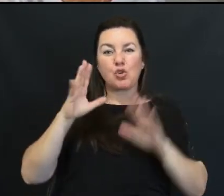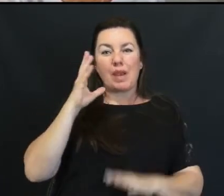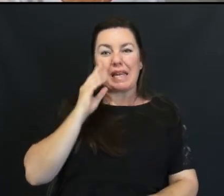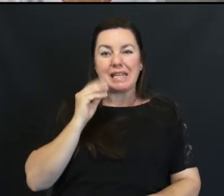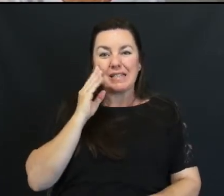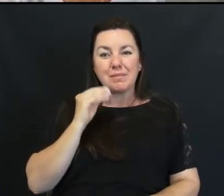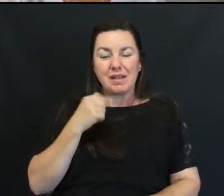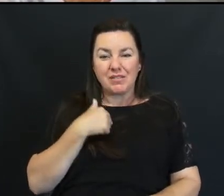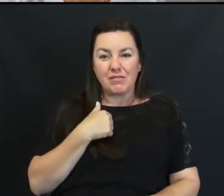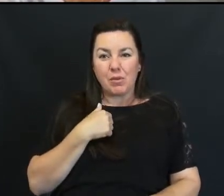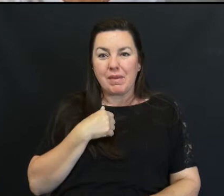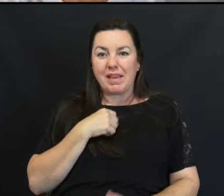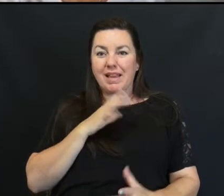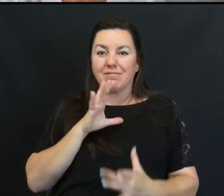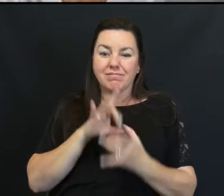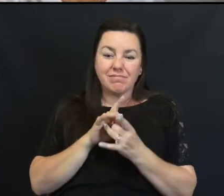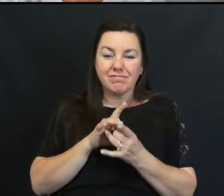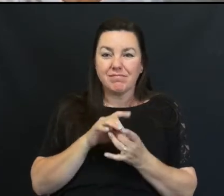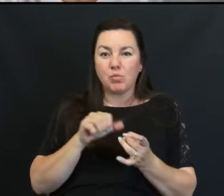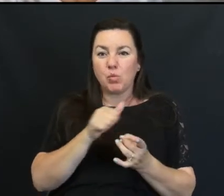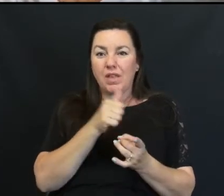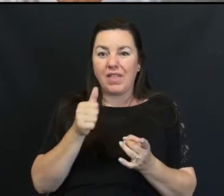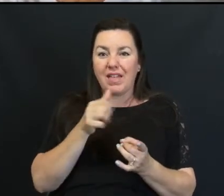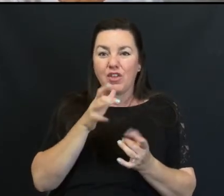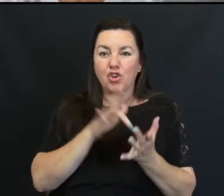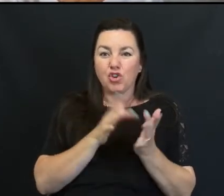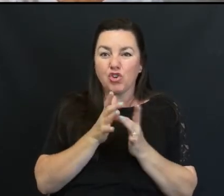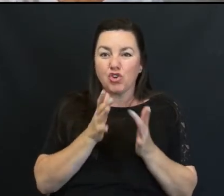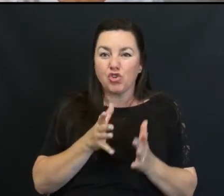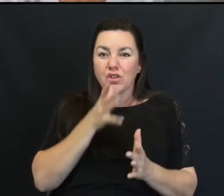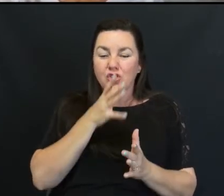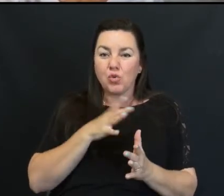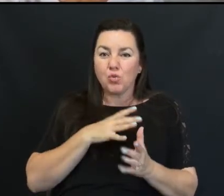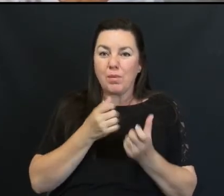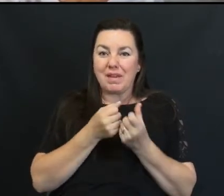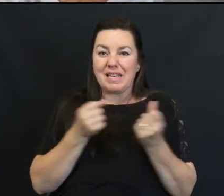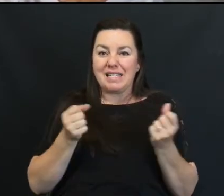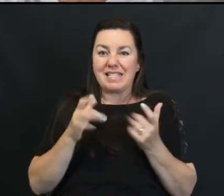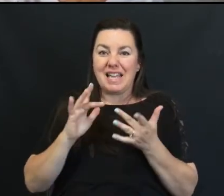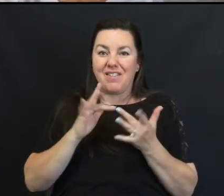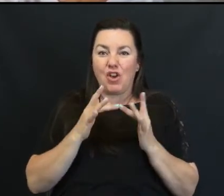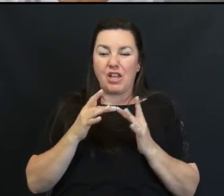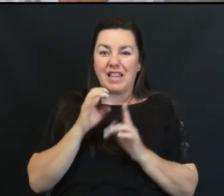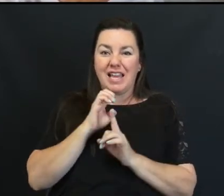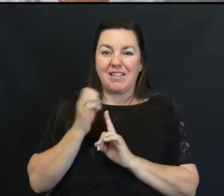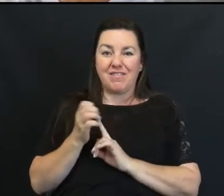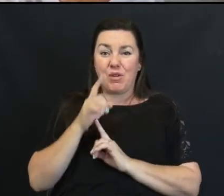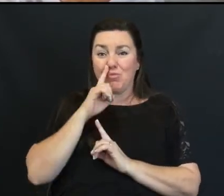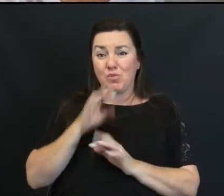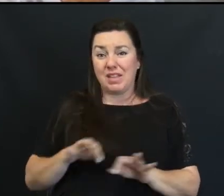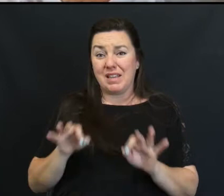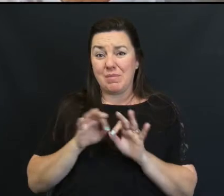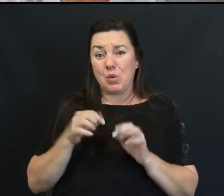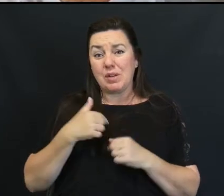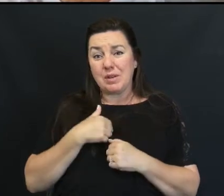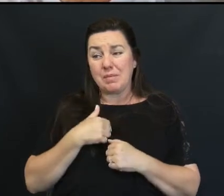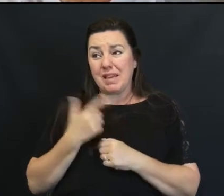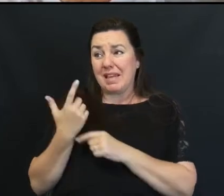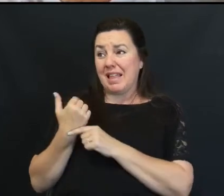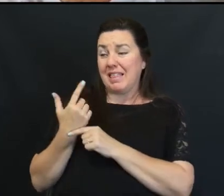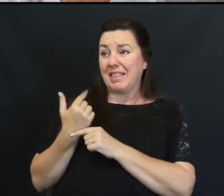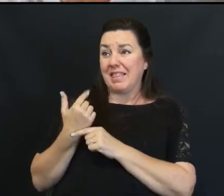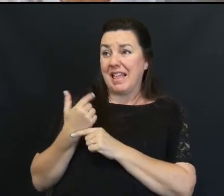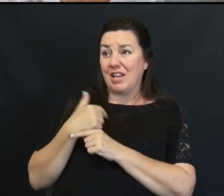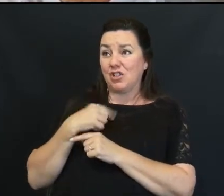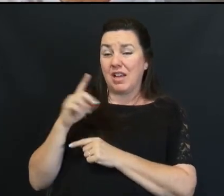get to connect With other Christian women In a safe Online environment Which is really Important to me Because last